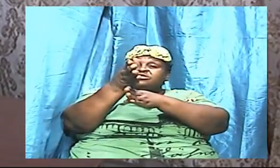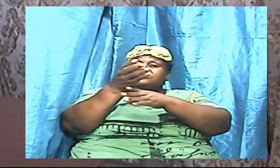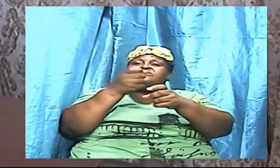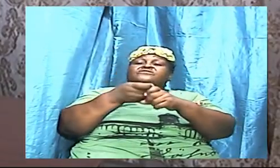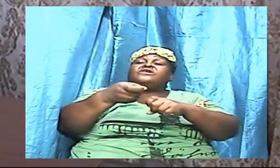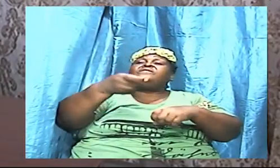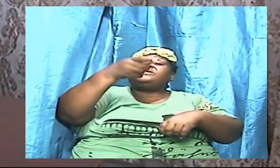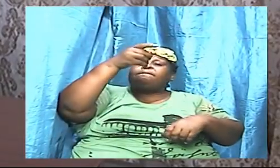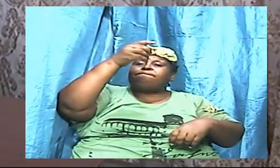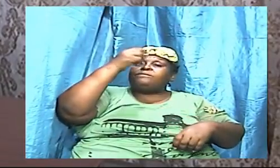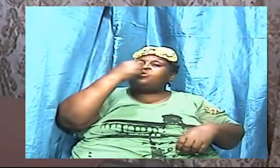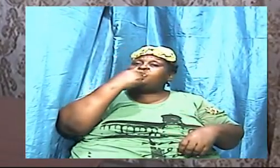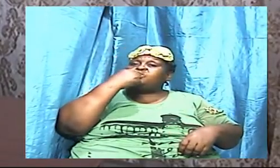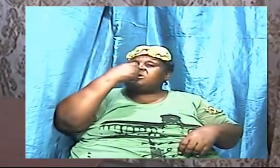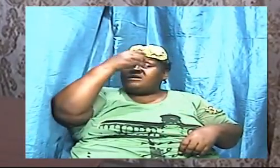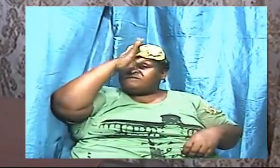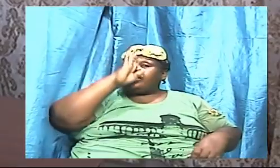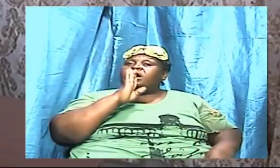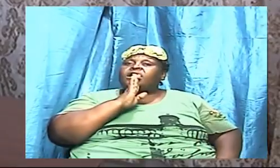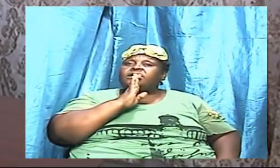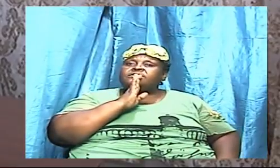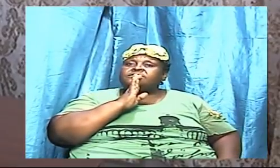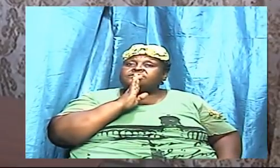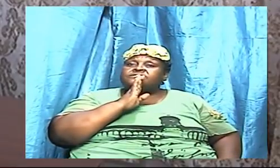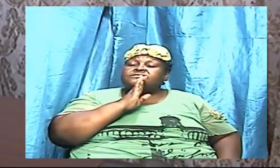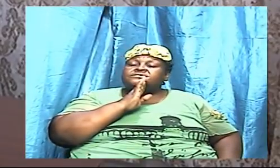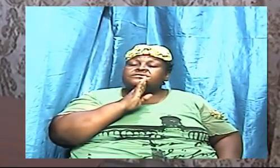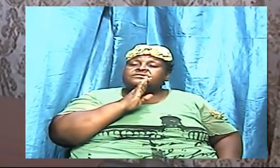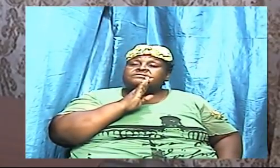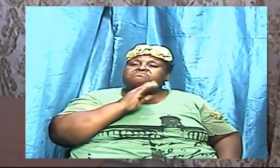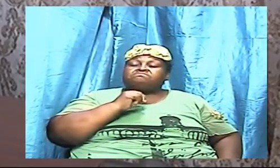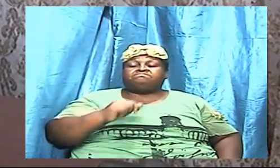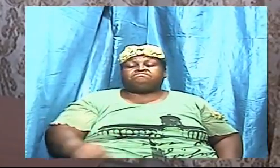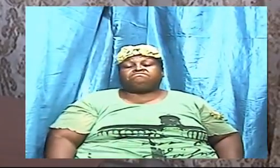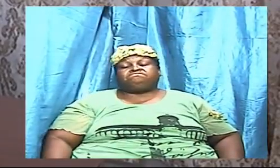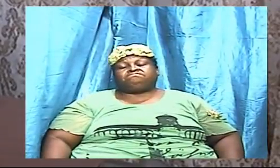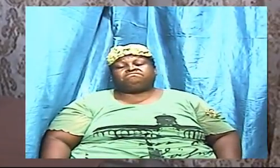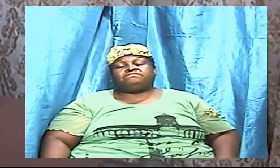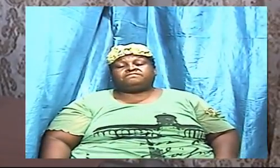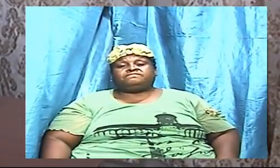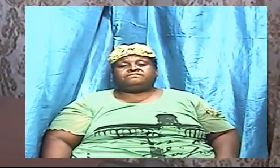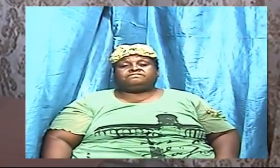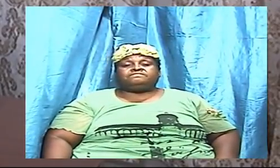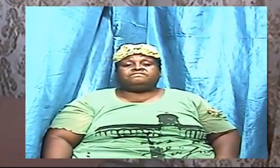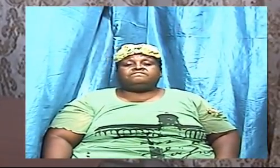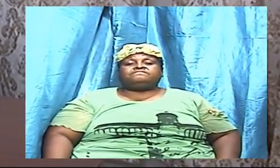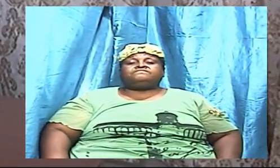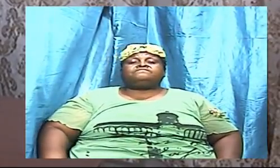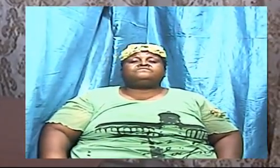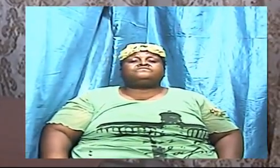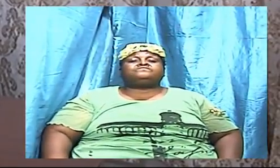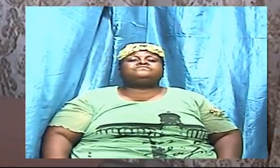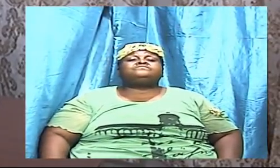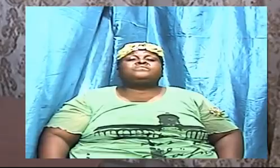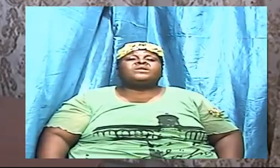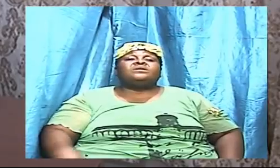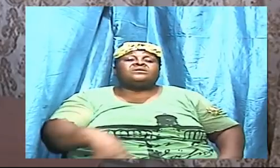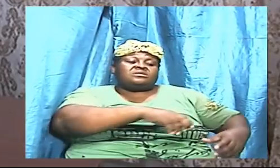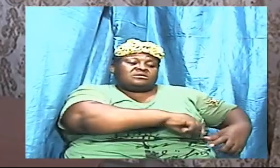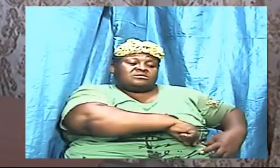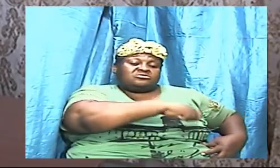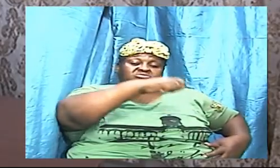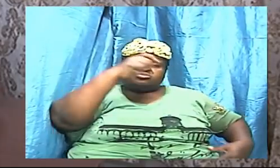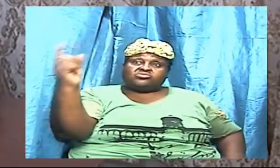follow me closely the sword